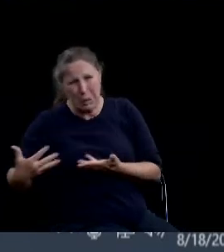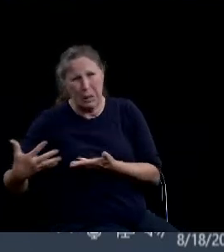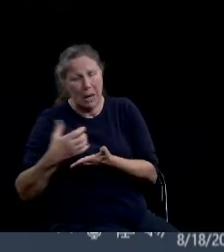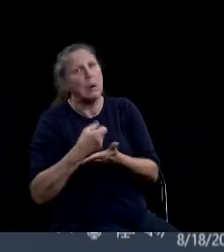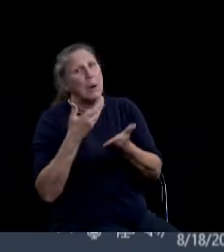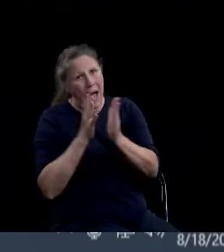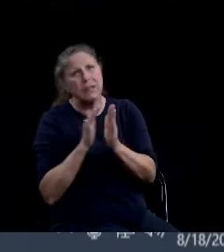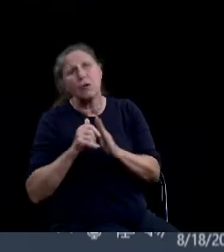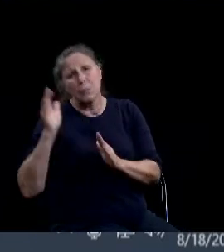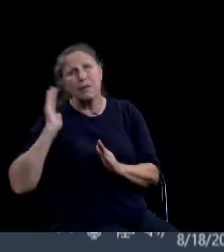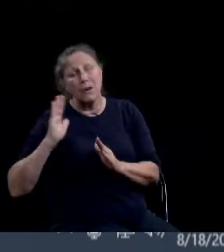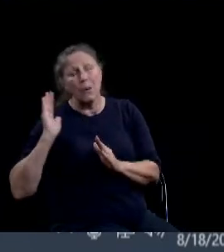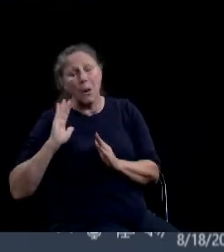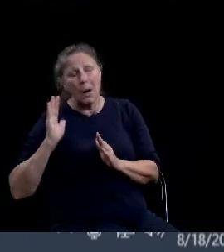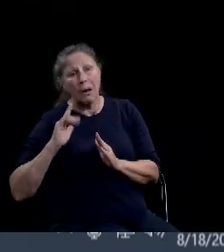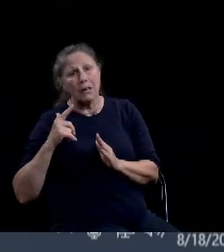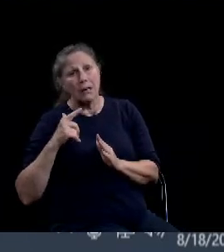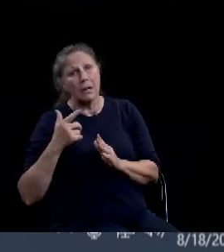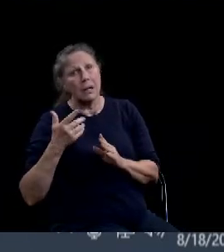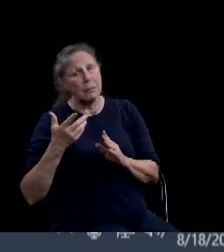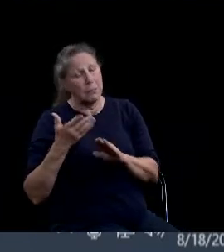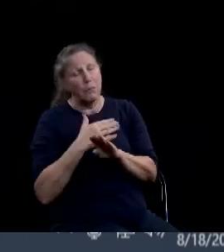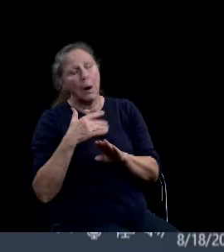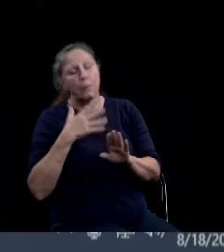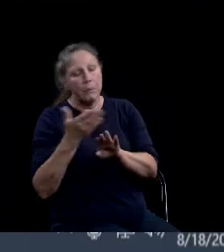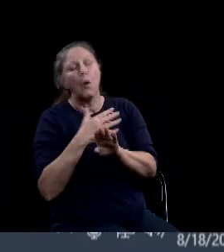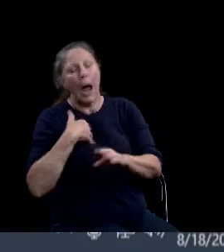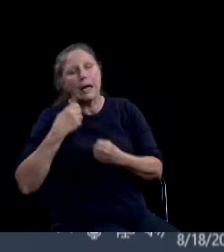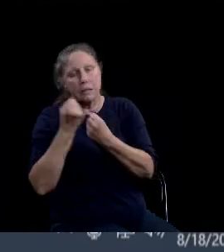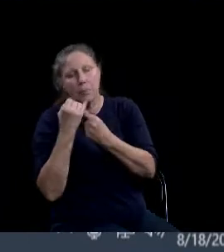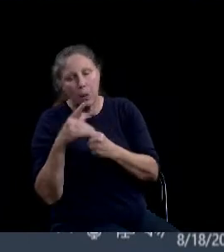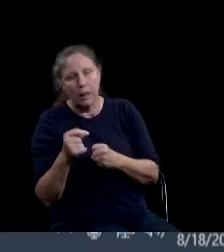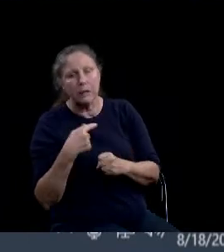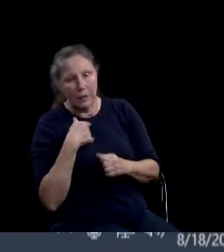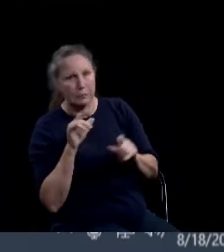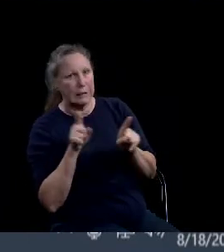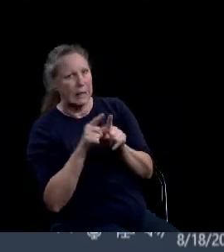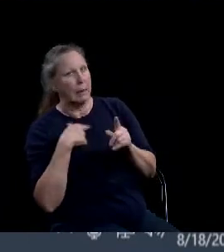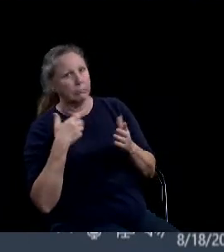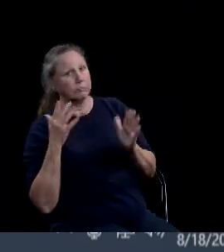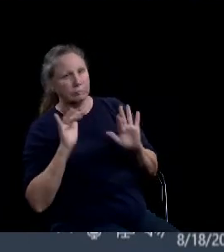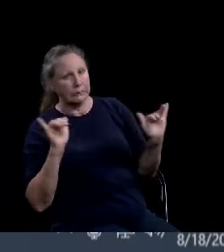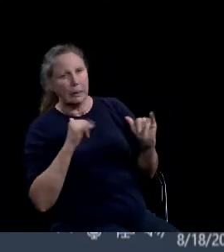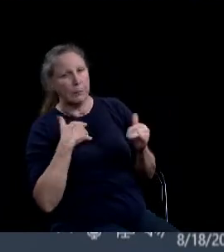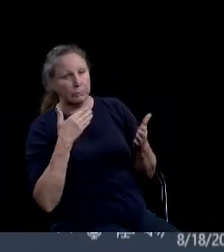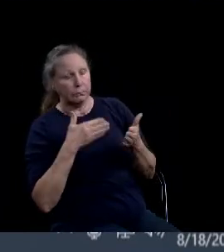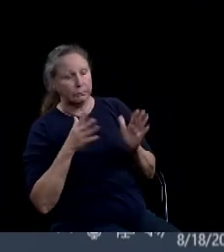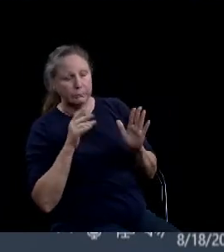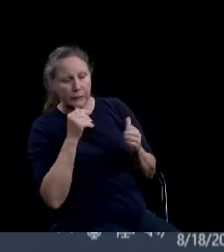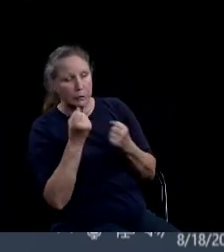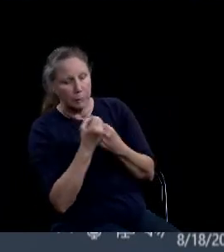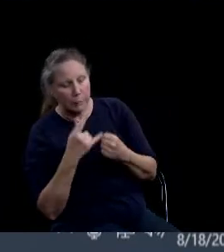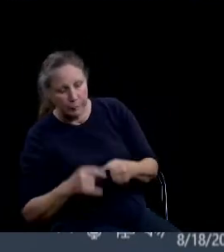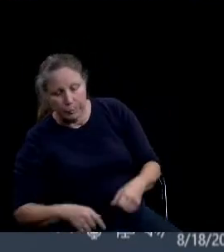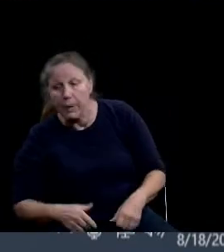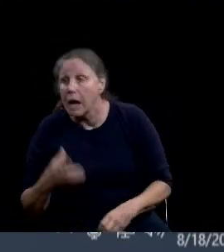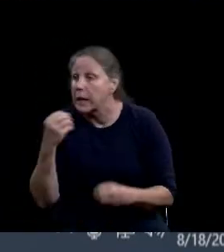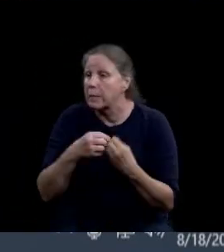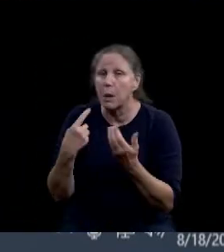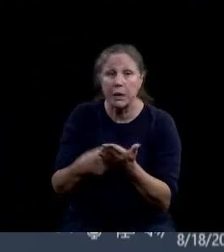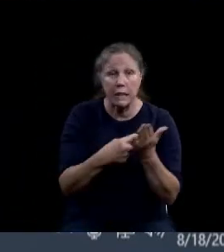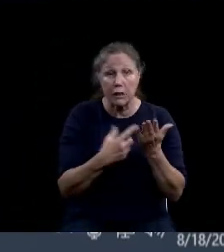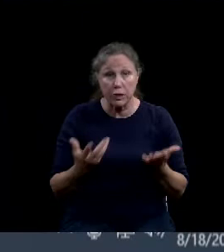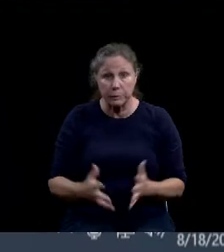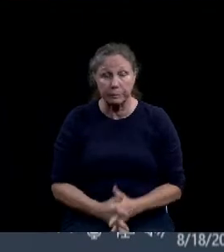I'll be the same as well. Okay, any further discussion? Please call the Council. No.